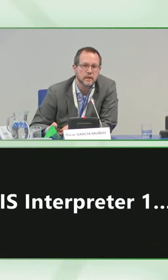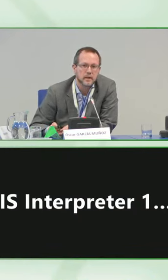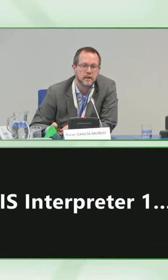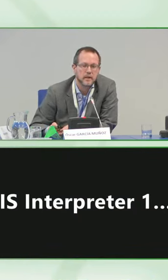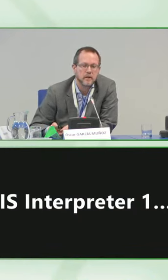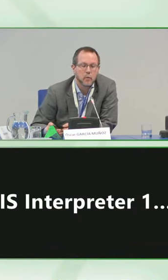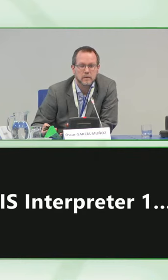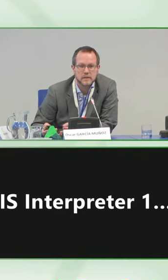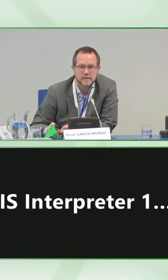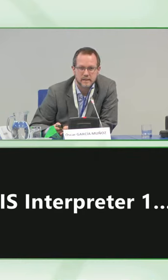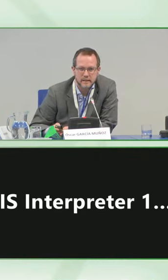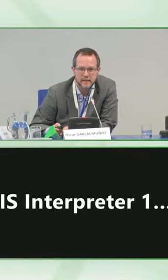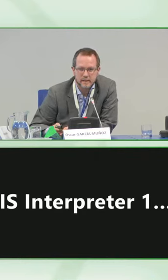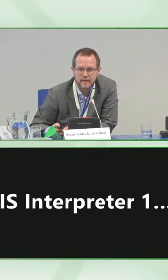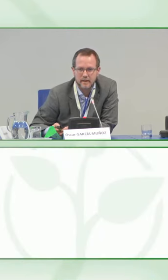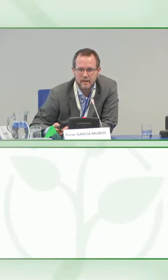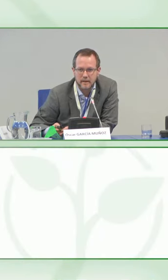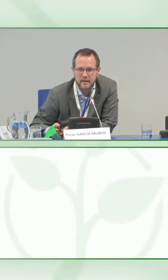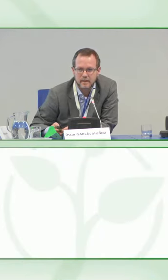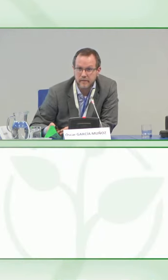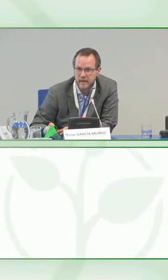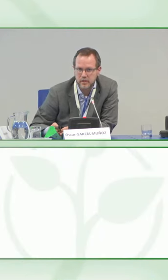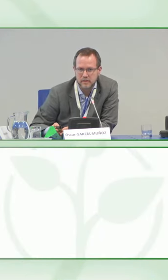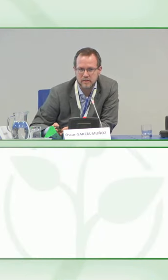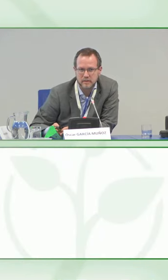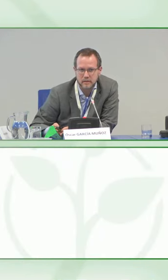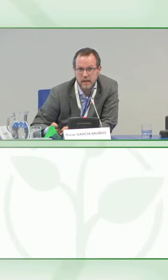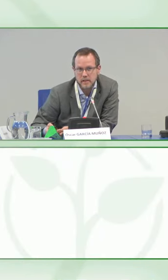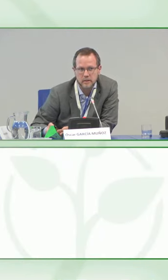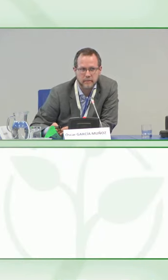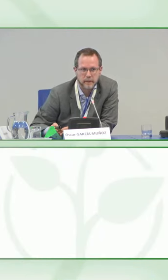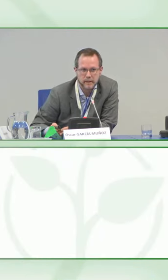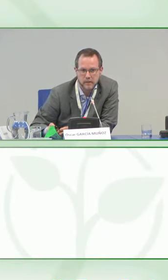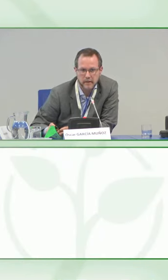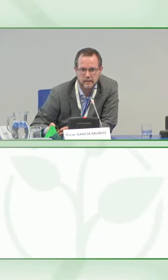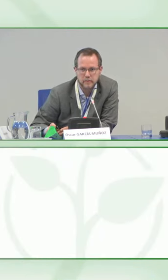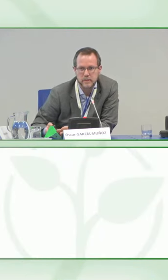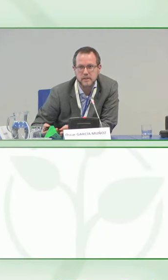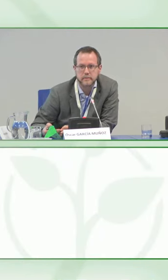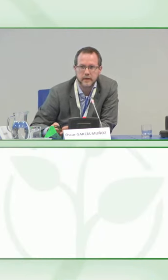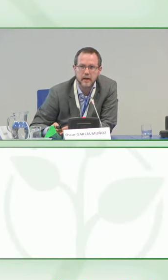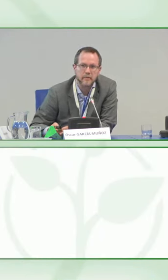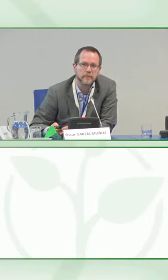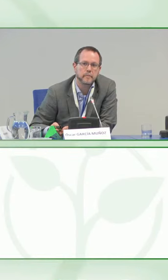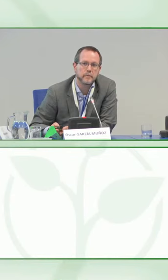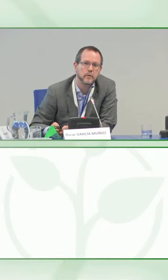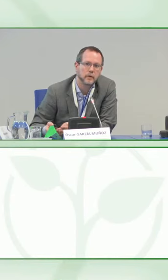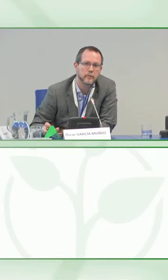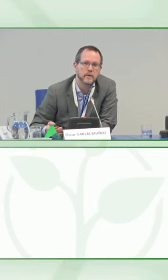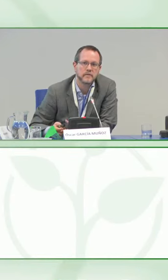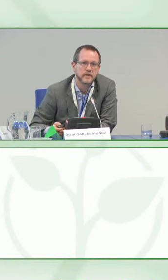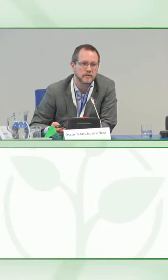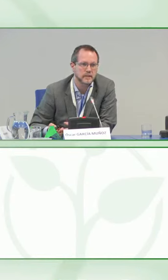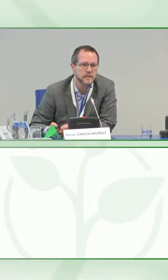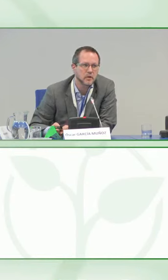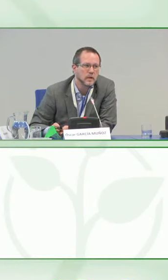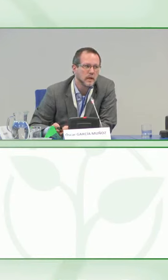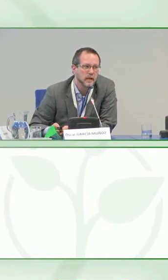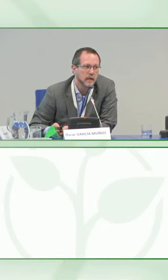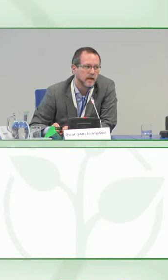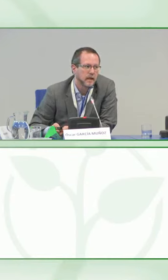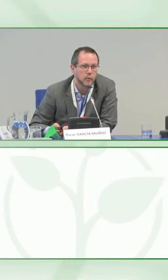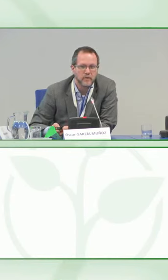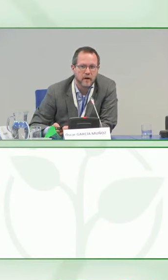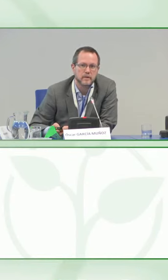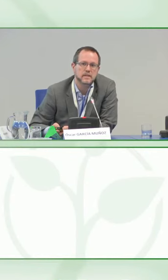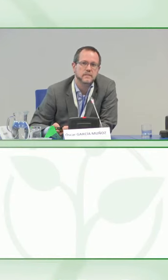picture, what is the definition, the action of being tolerant, which is not very helpful for people with reading difficulties. So